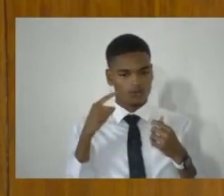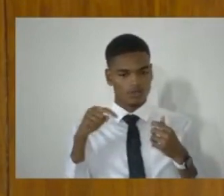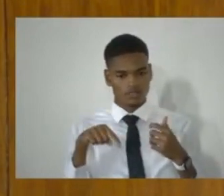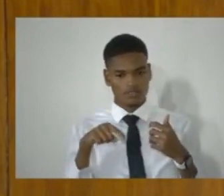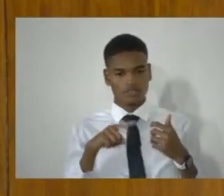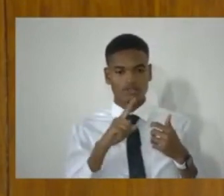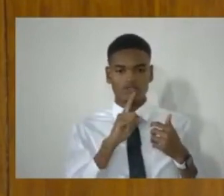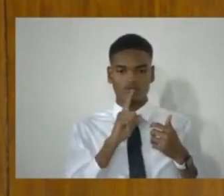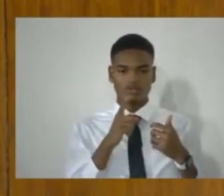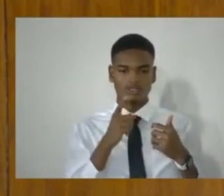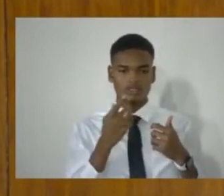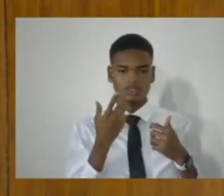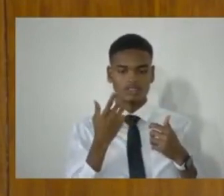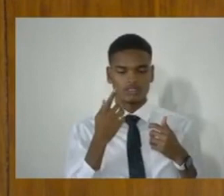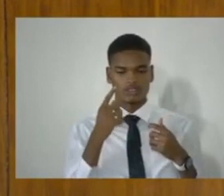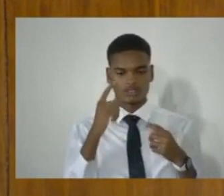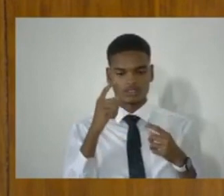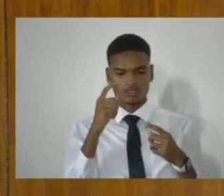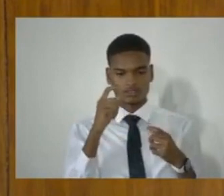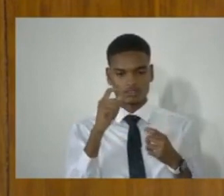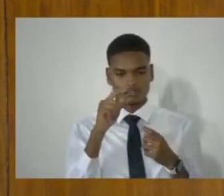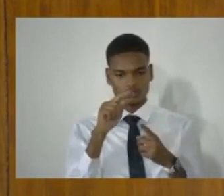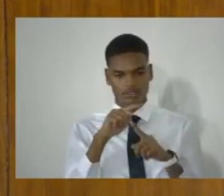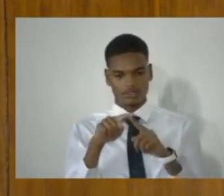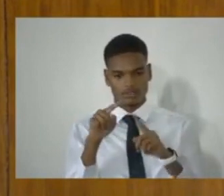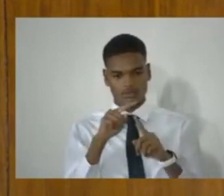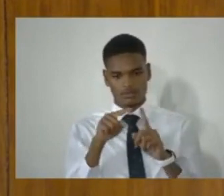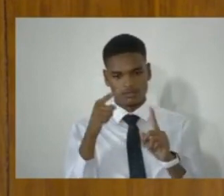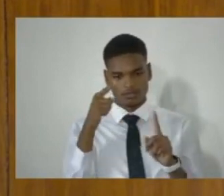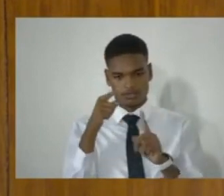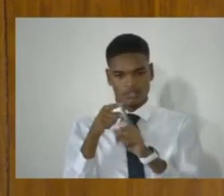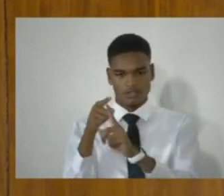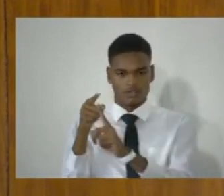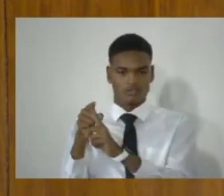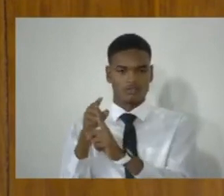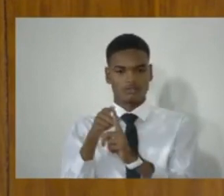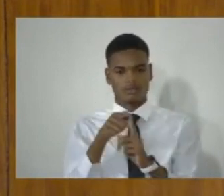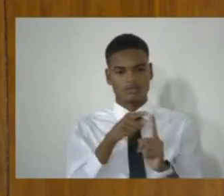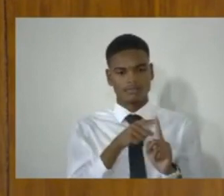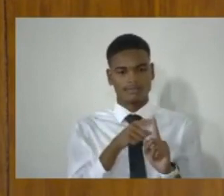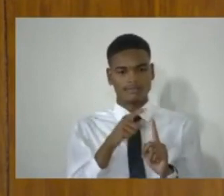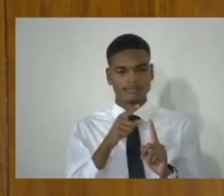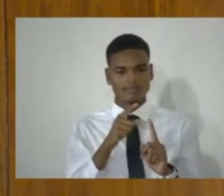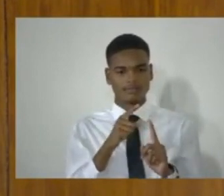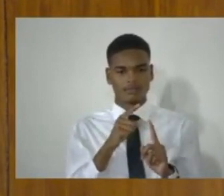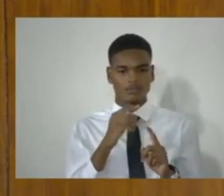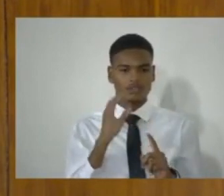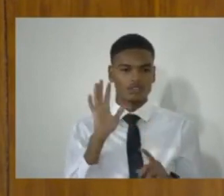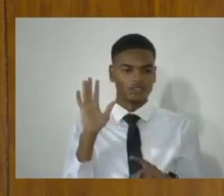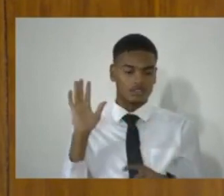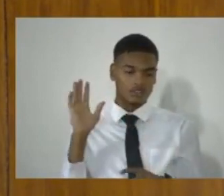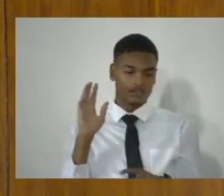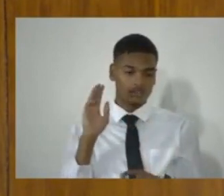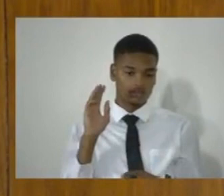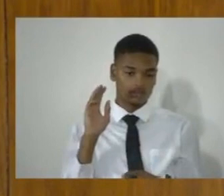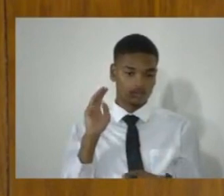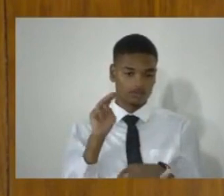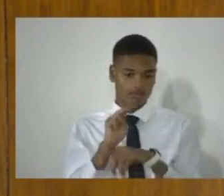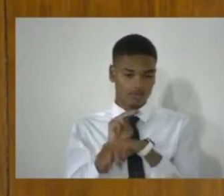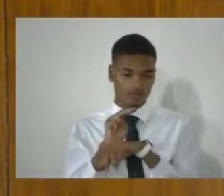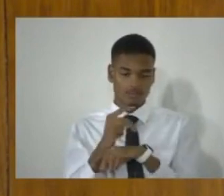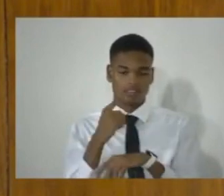deterrence. The minister has said it quite clearly. It is his hope that